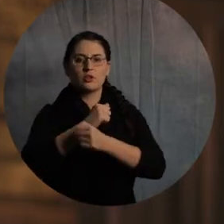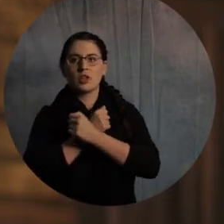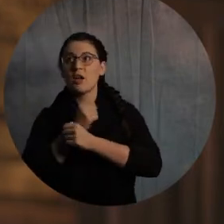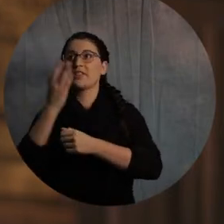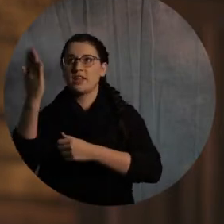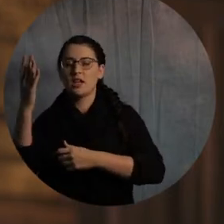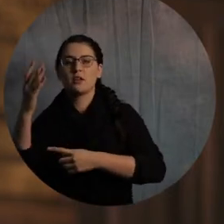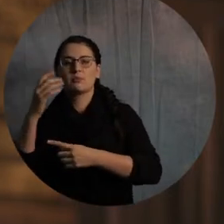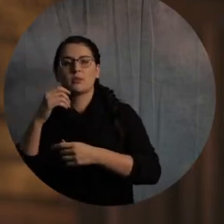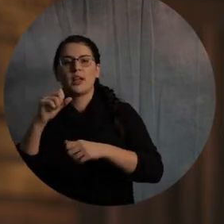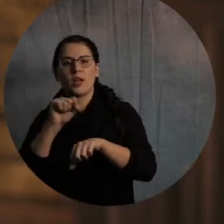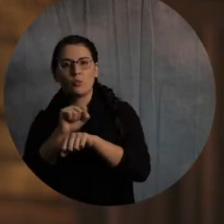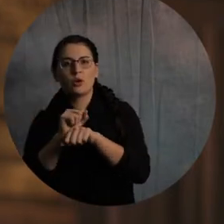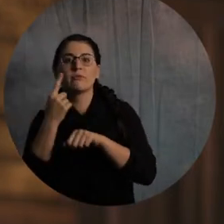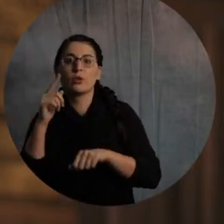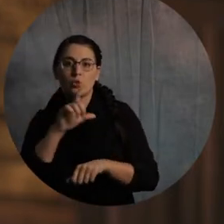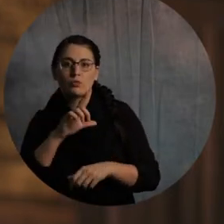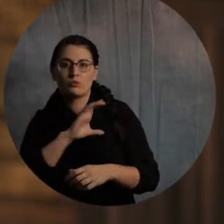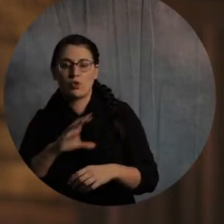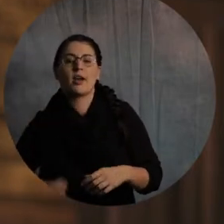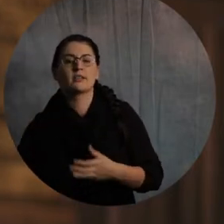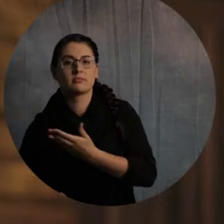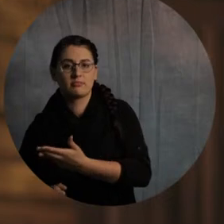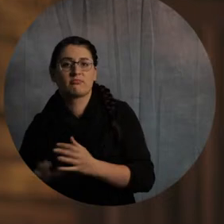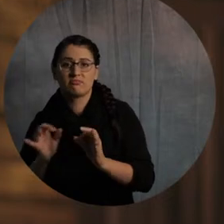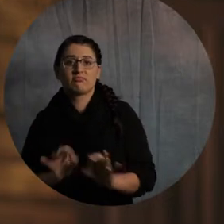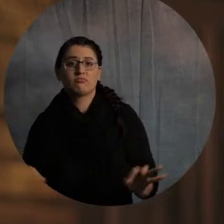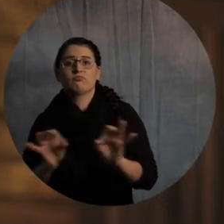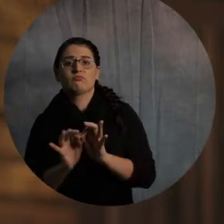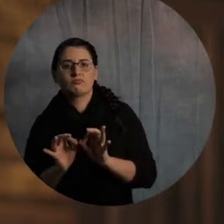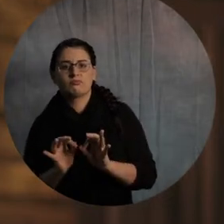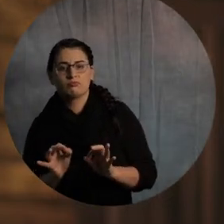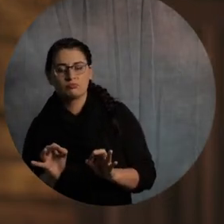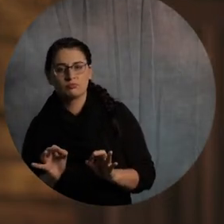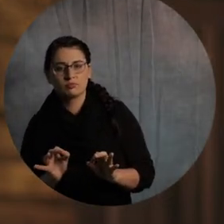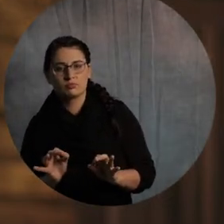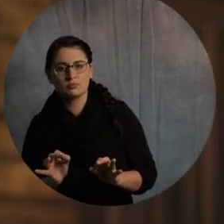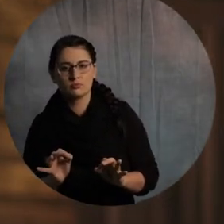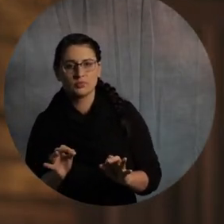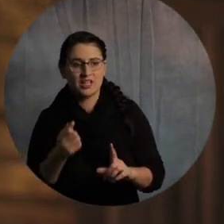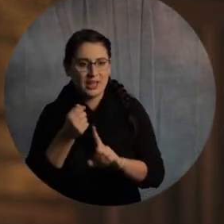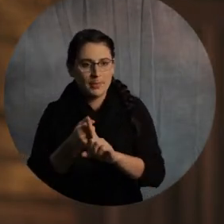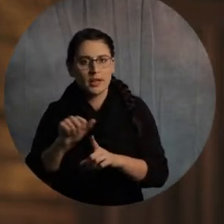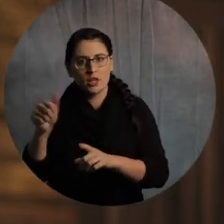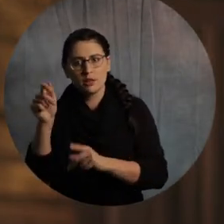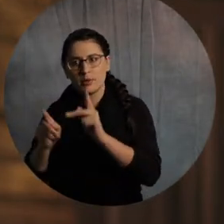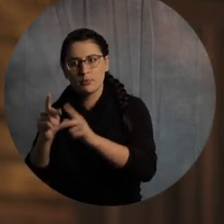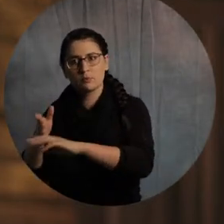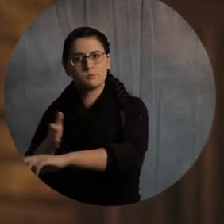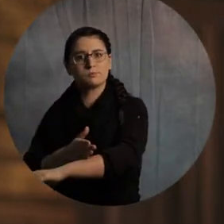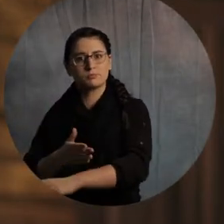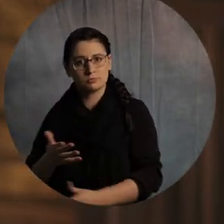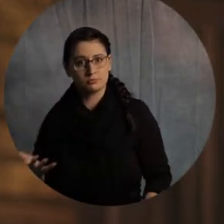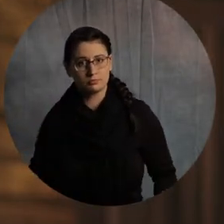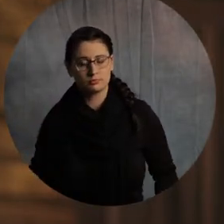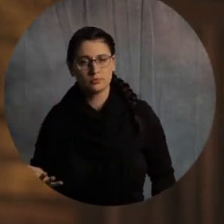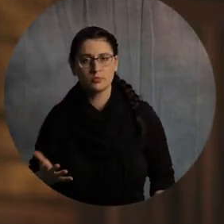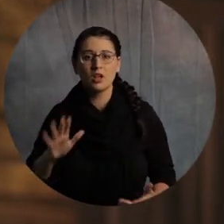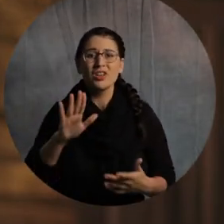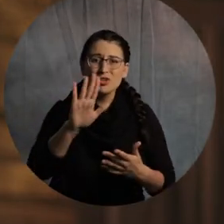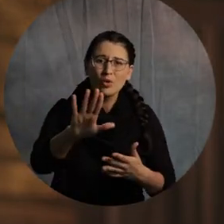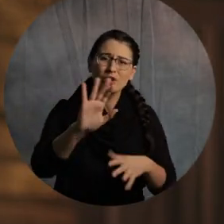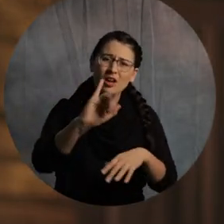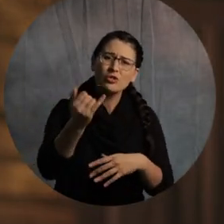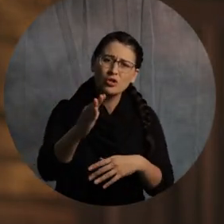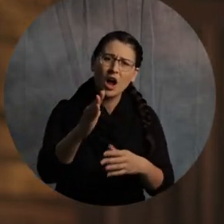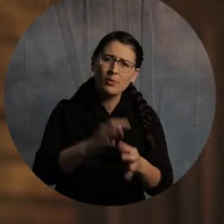labor in things that matter, as we labor in things that truly impact others. Now, listen. Your job matters. You need one. If you don't